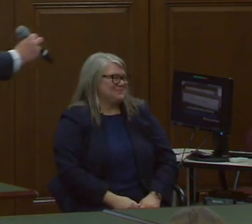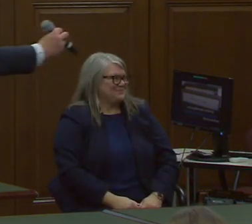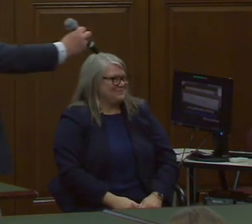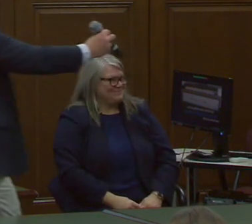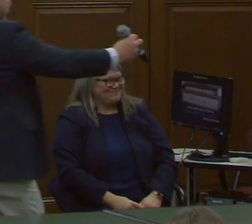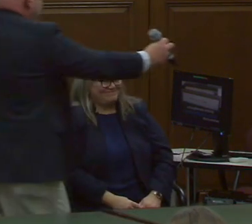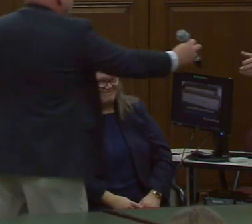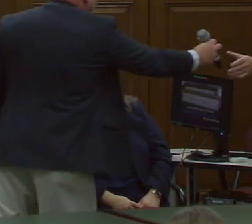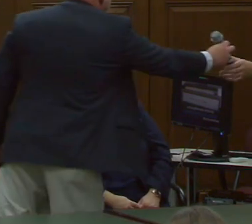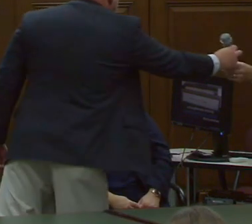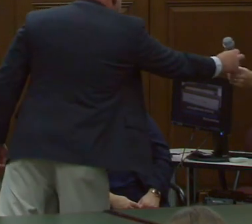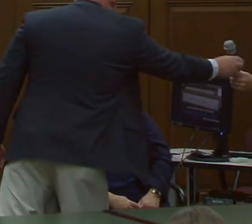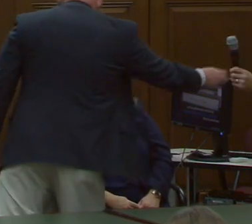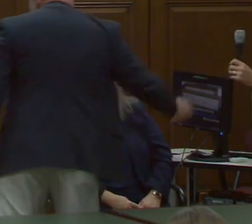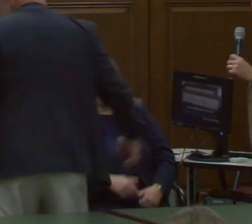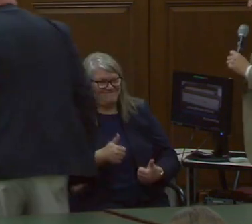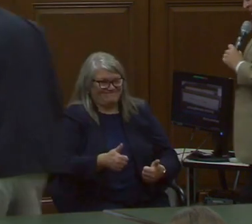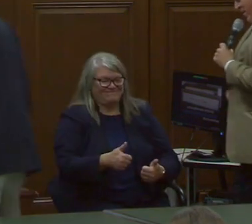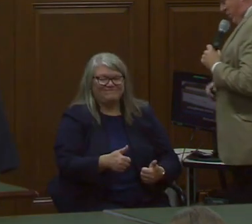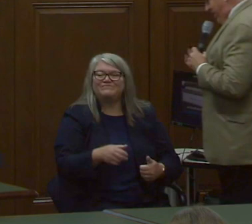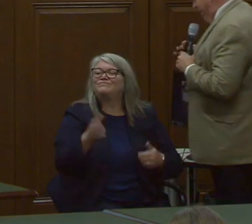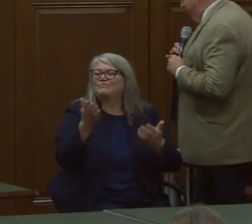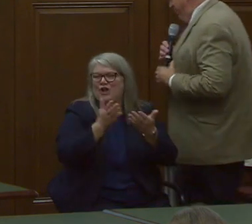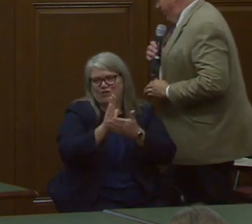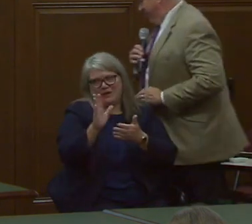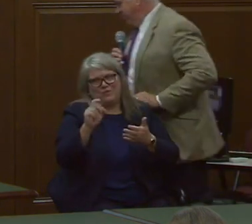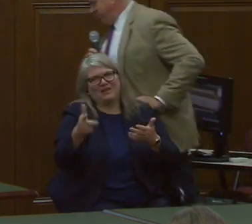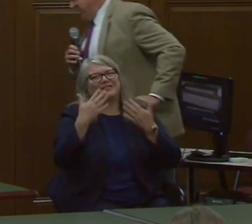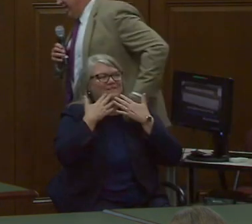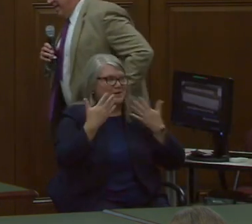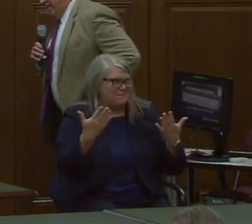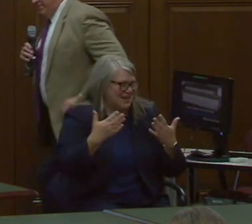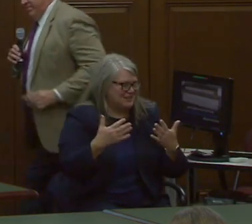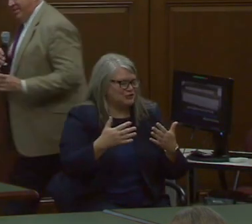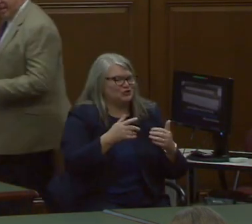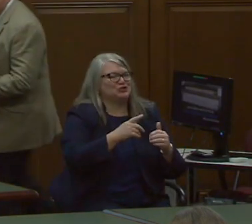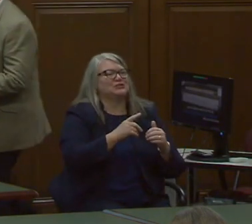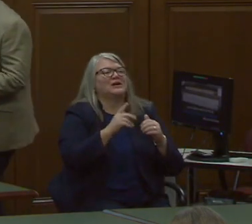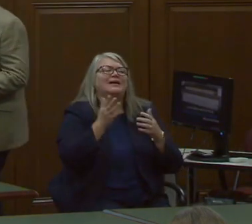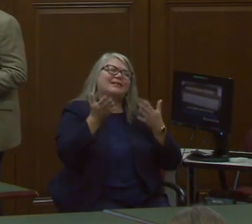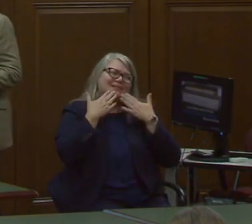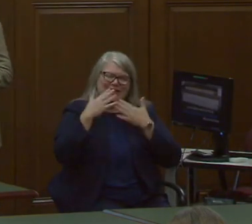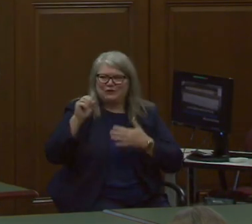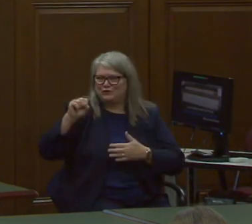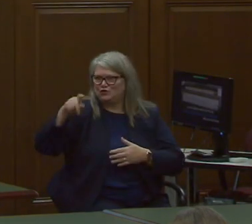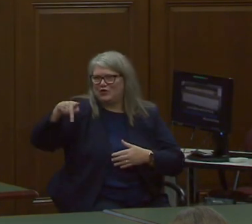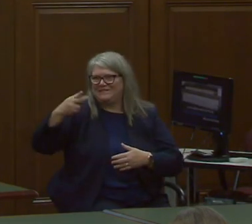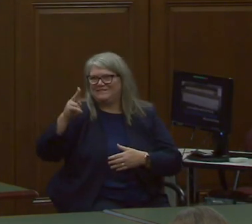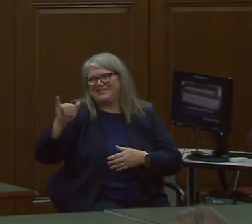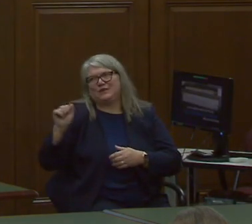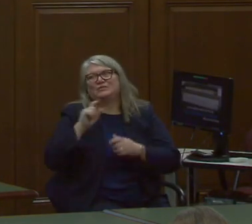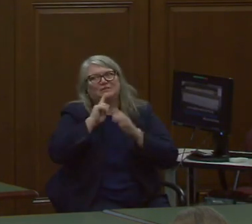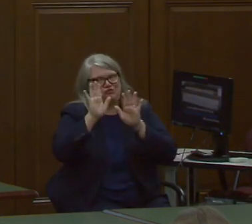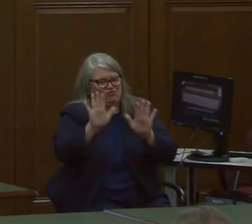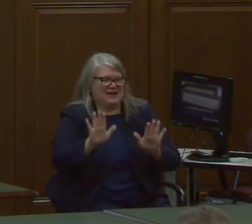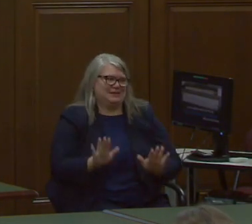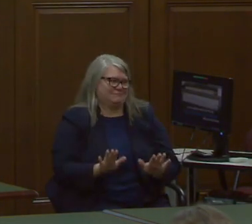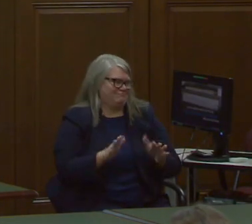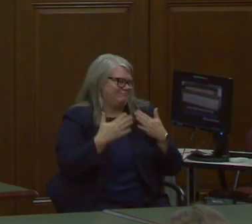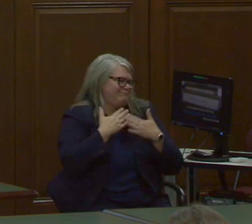There you go, bud. All right. Well, thank you very much. Thank you, Sophia. This was great.